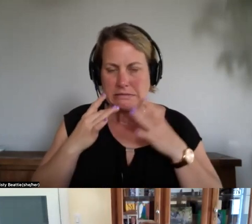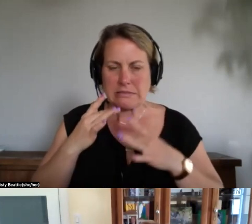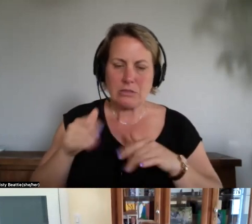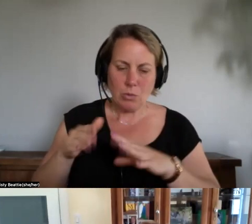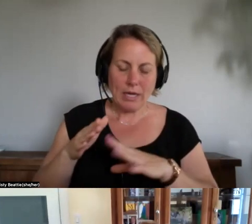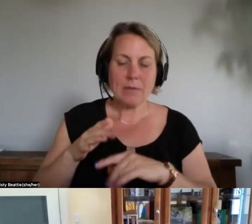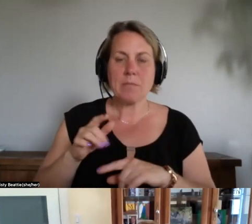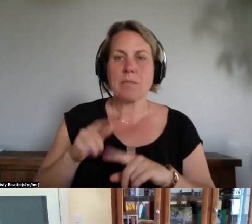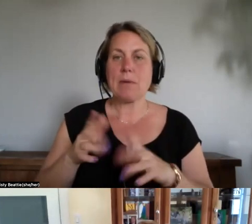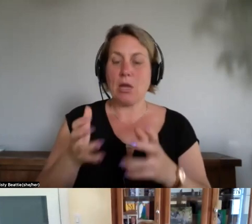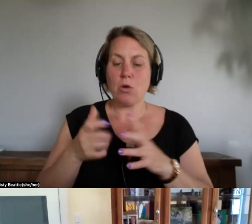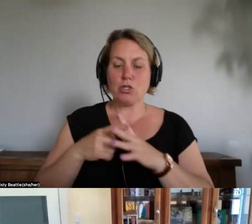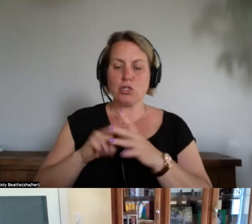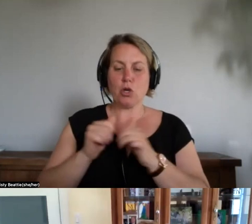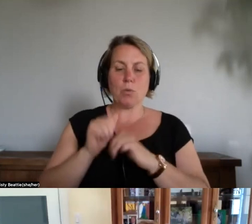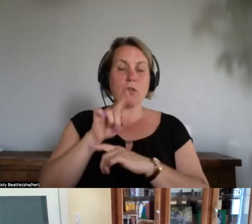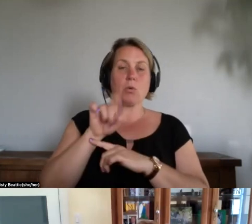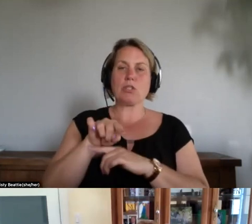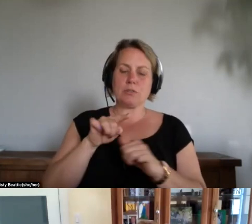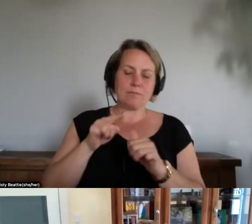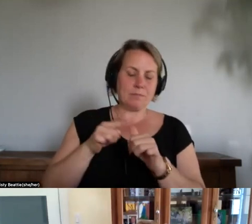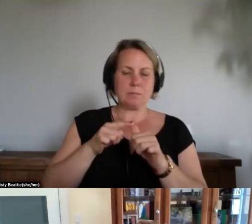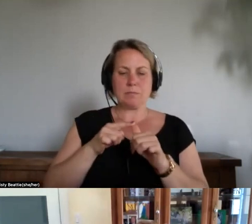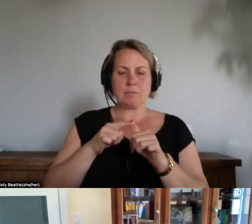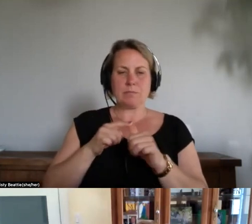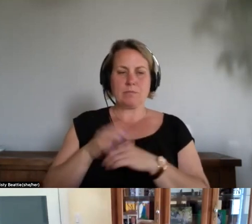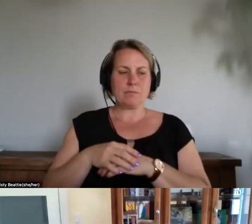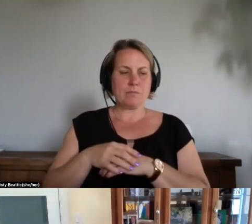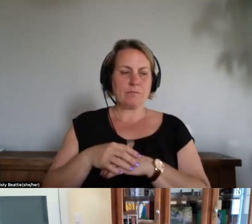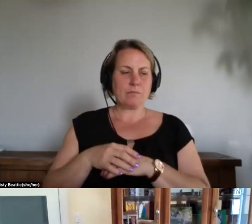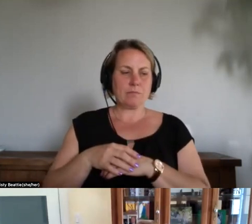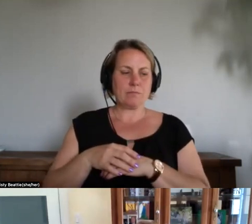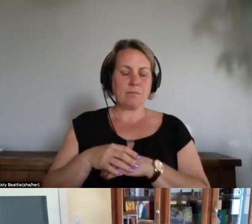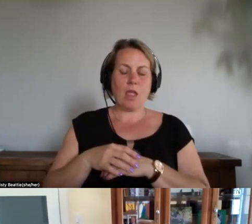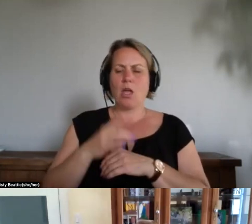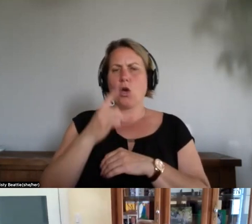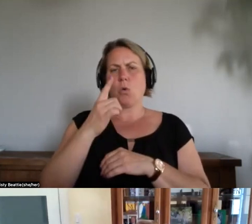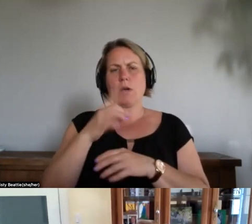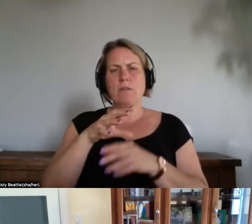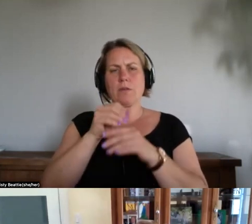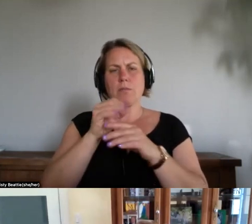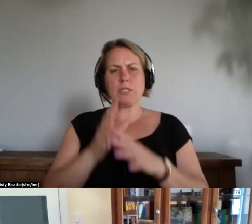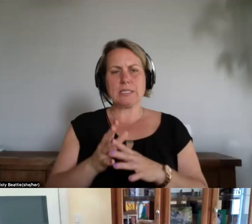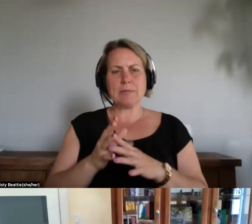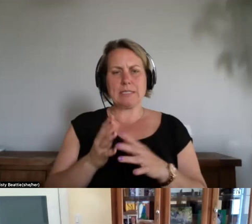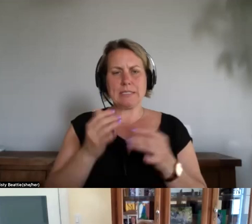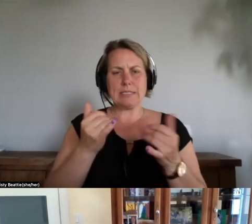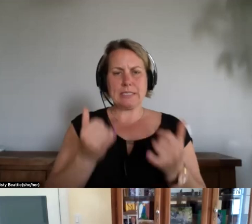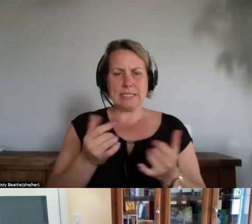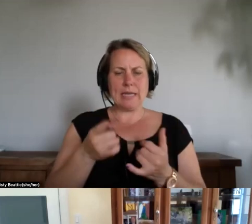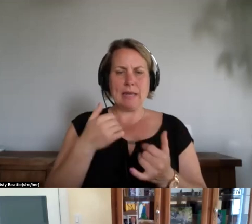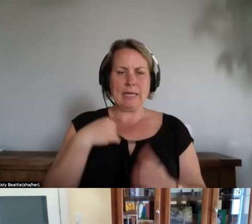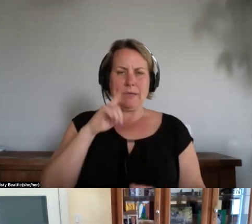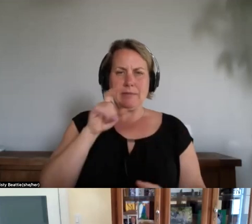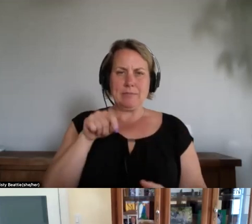start with this one one of our participants um had a question for